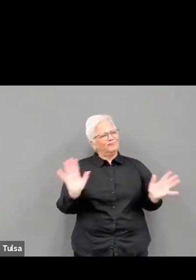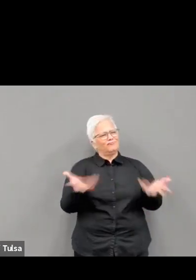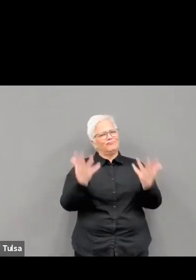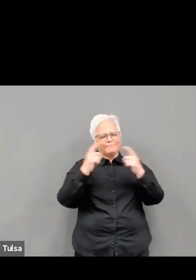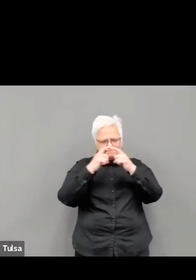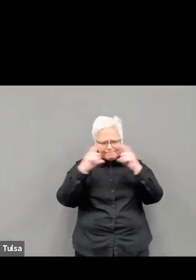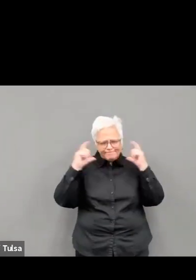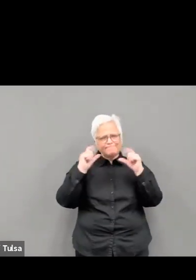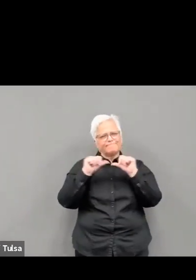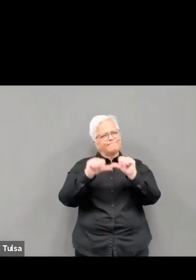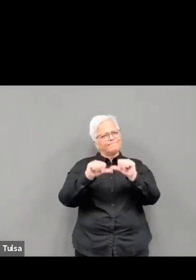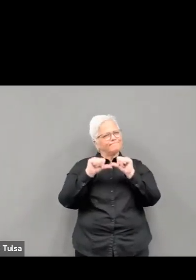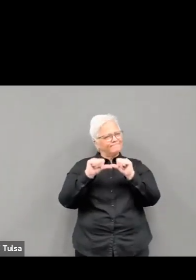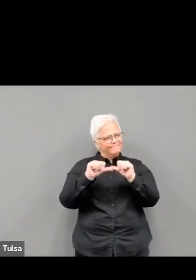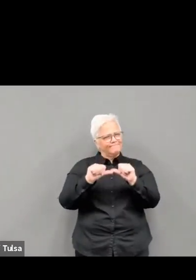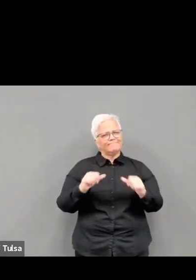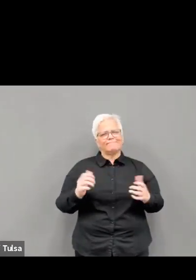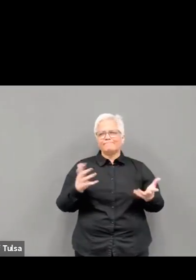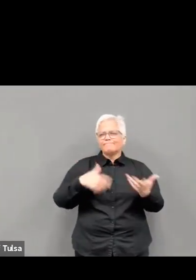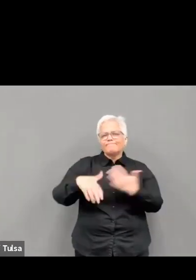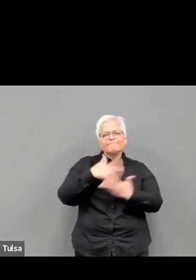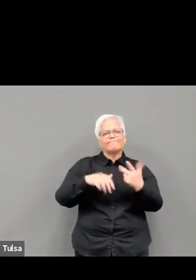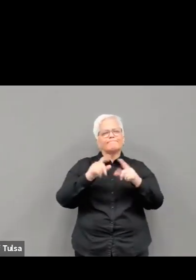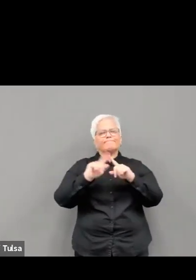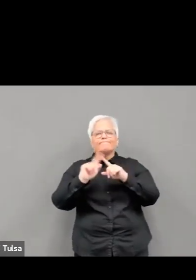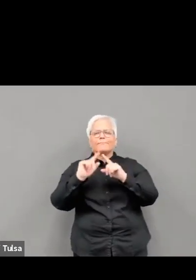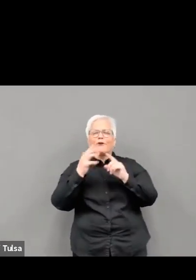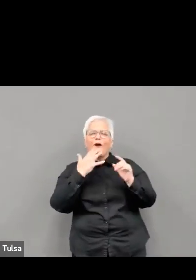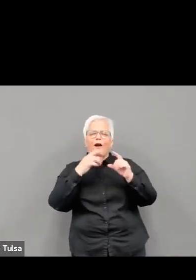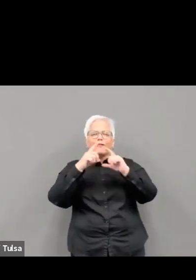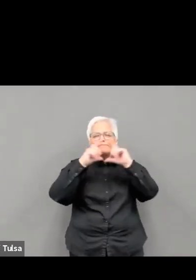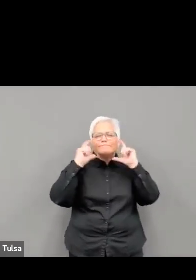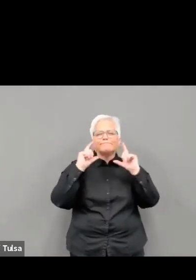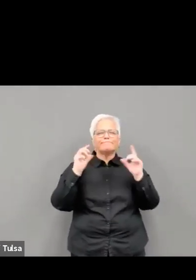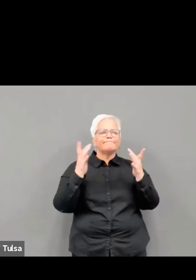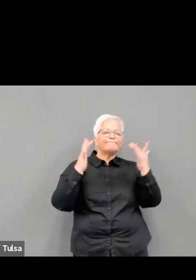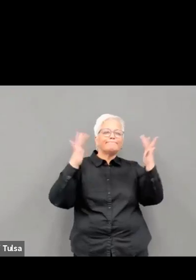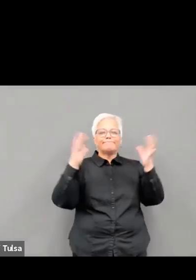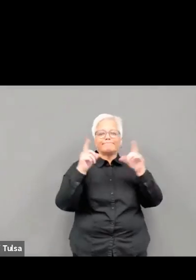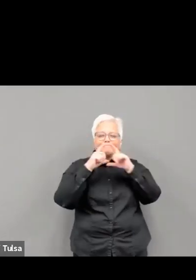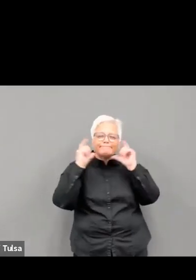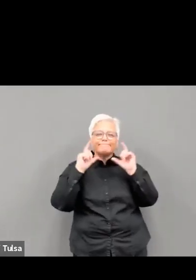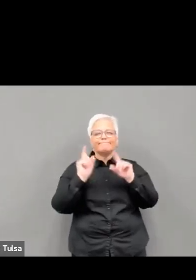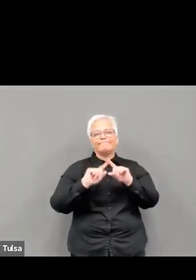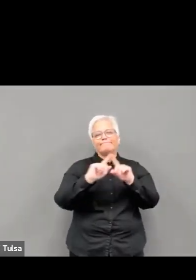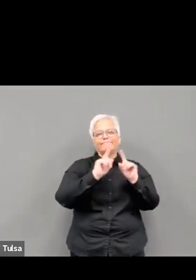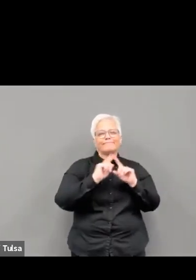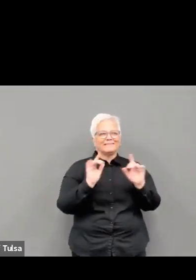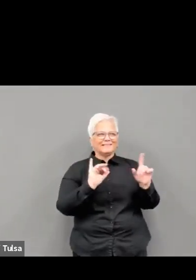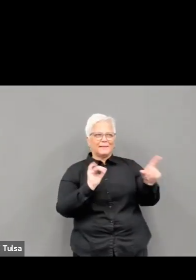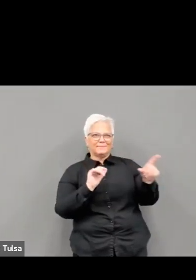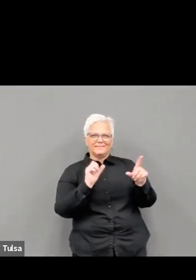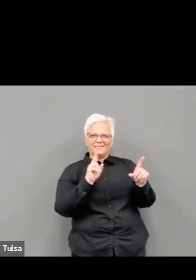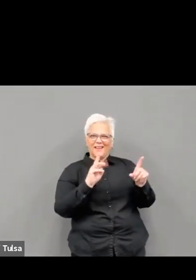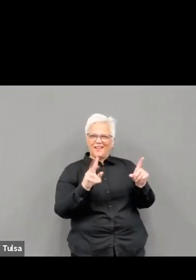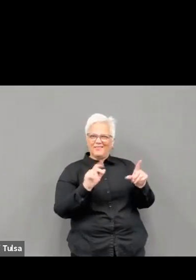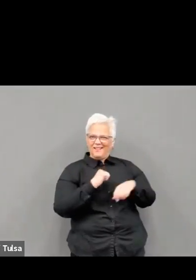with COVID. And for some, the lingering after effects. Now, tragically, we all know and have